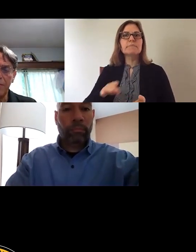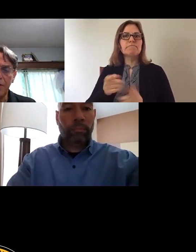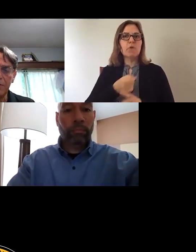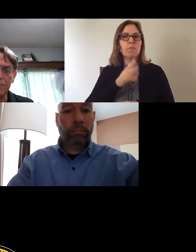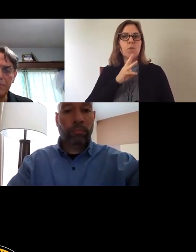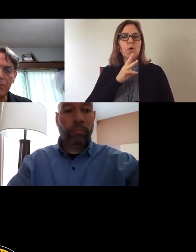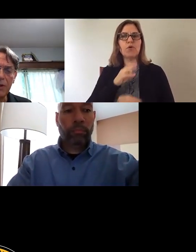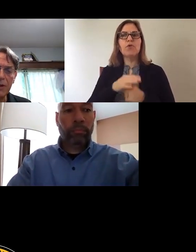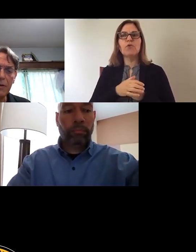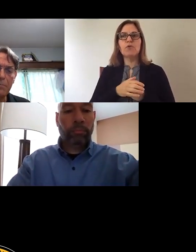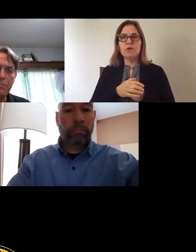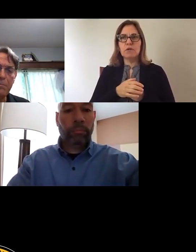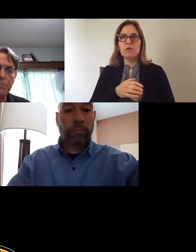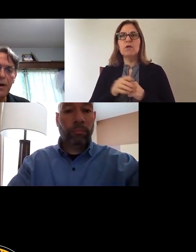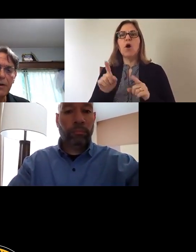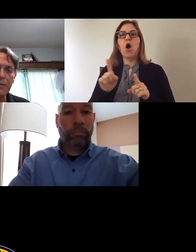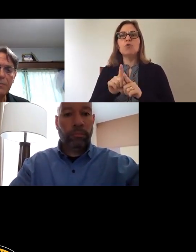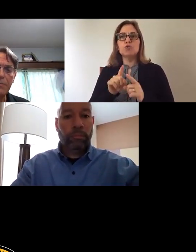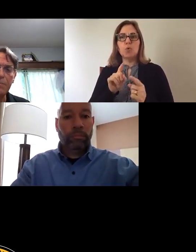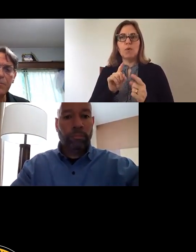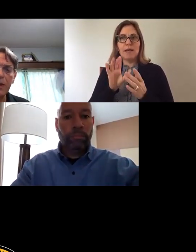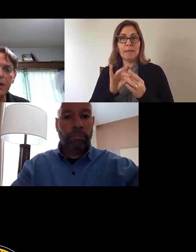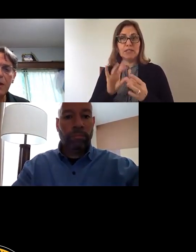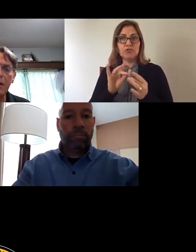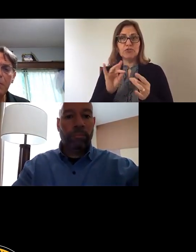of, uh, doing, uh,